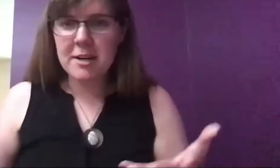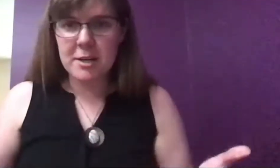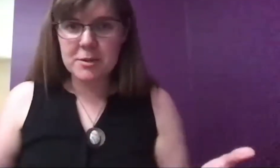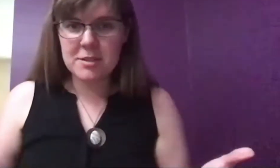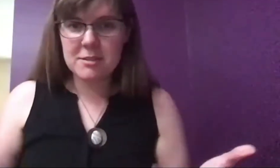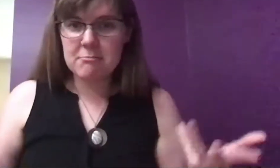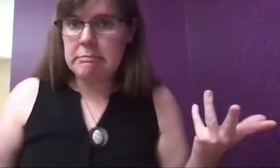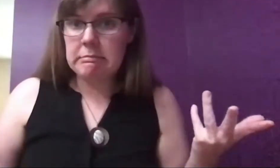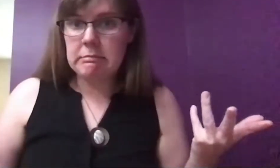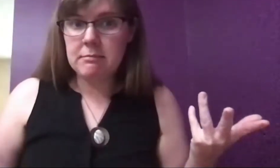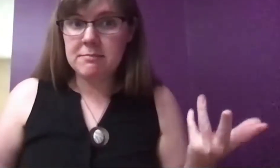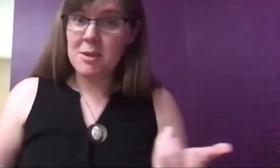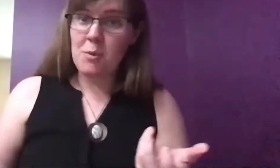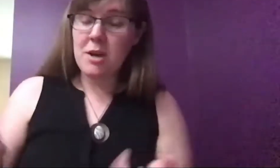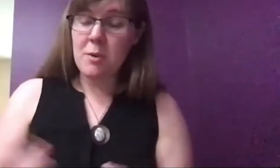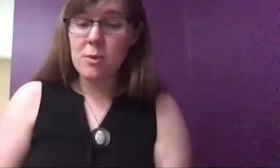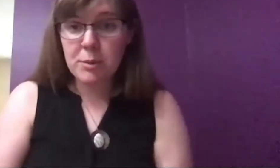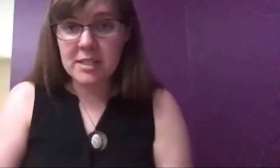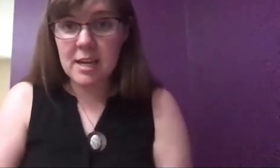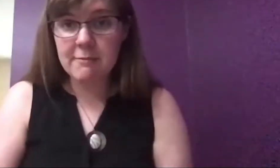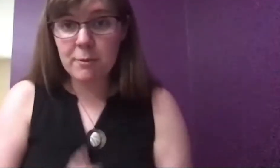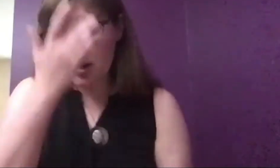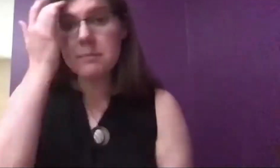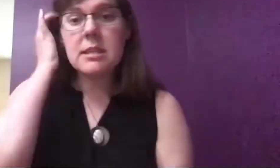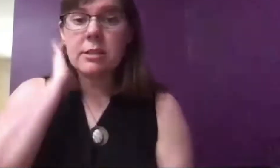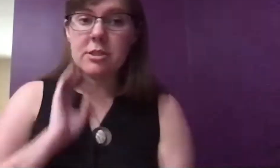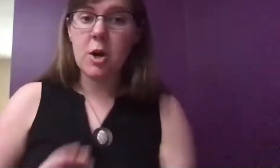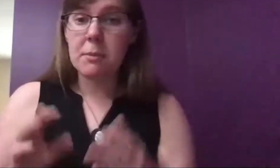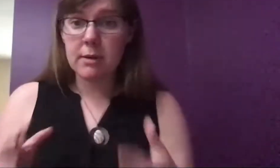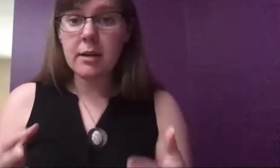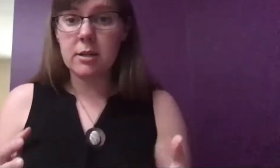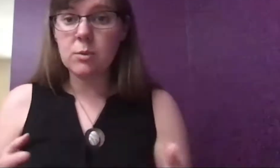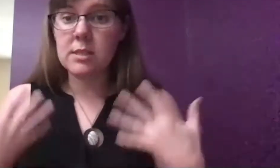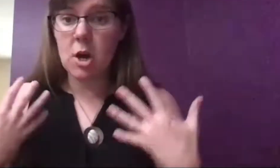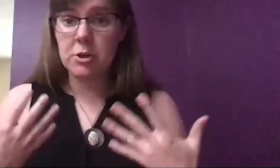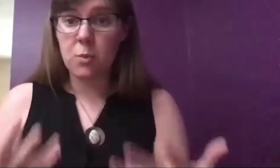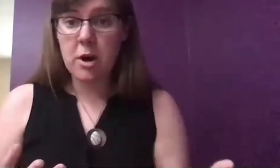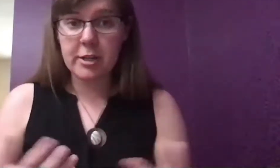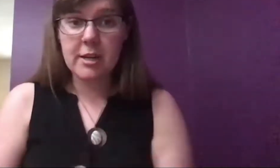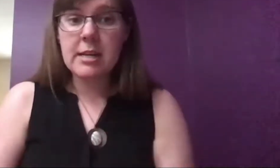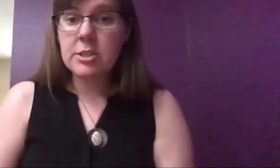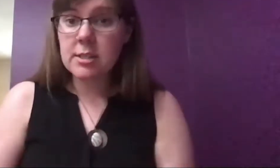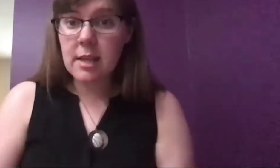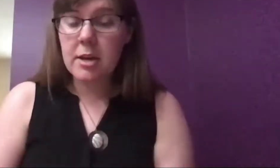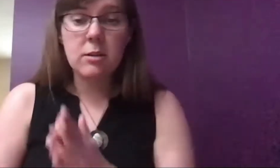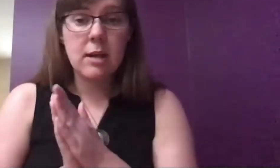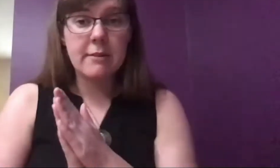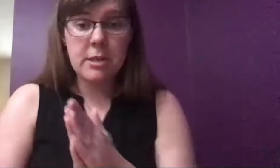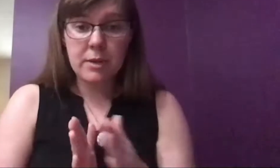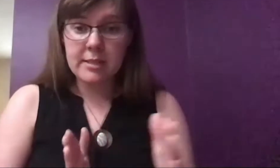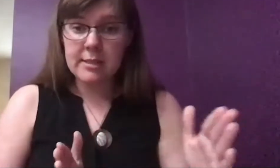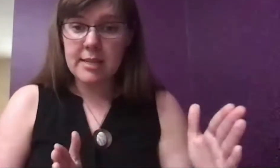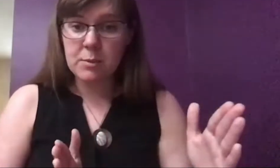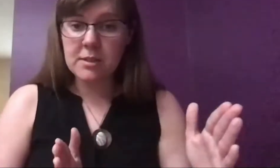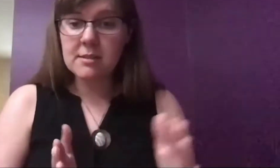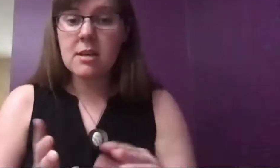Morocco? Well, at one point in time, 400 million years ago, Morocco was underwater. Just like a lot of the